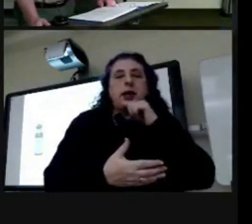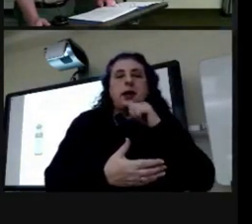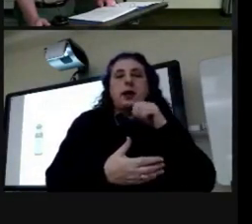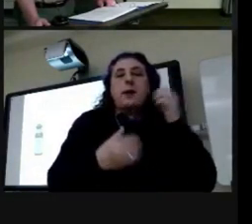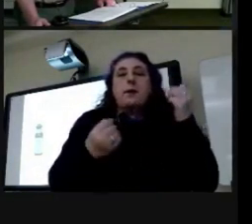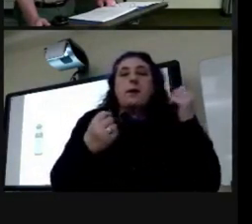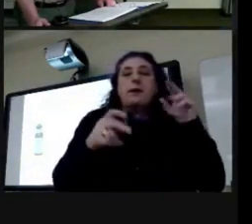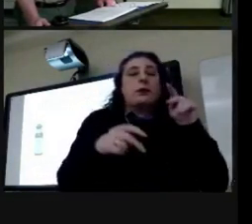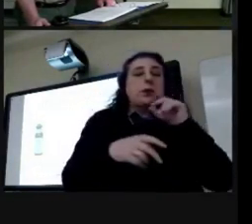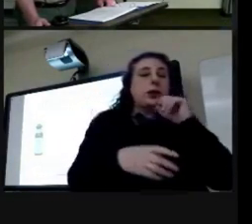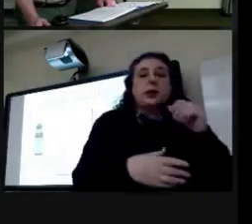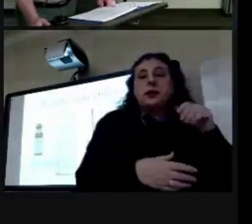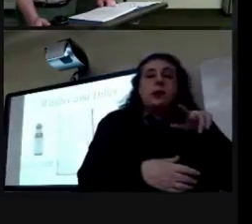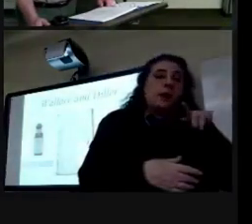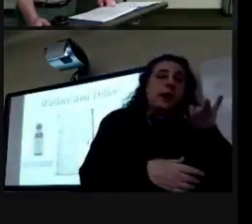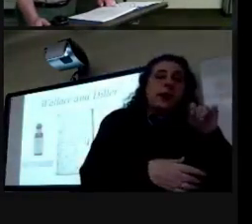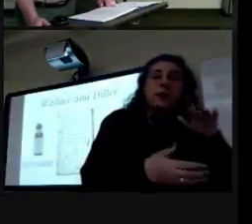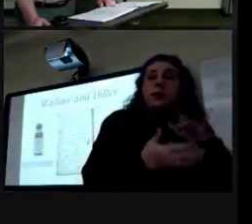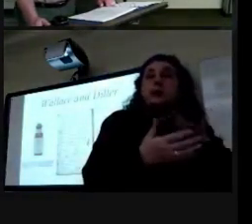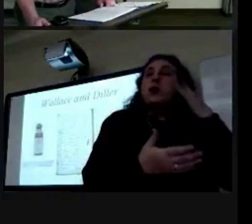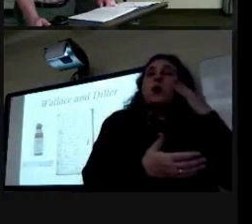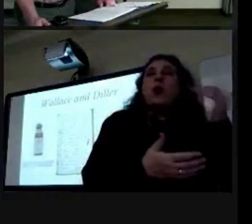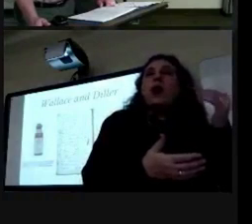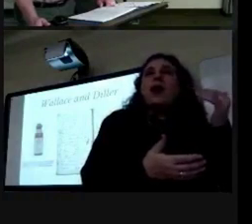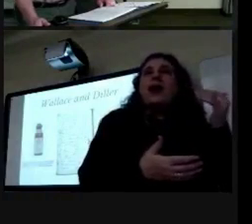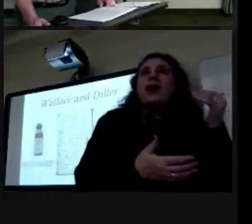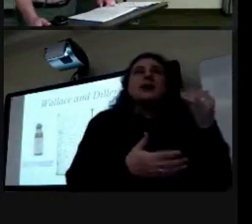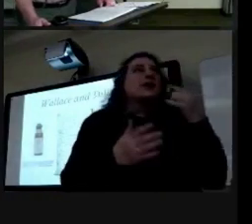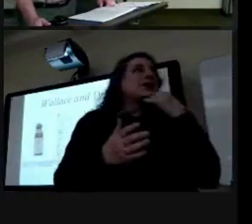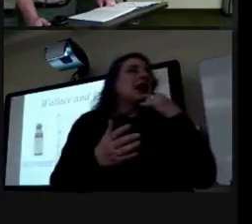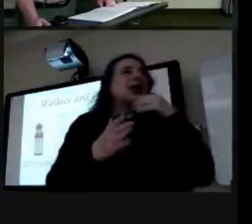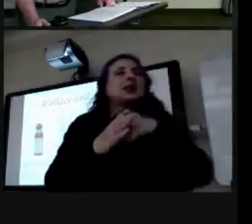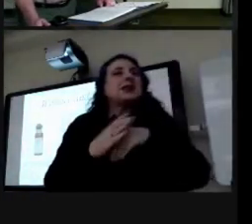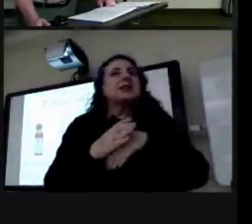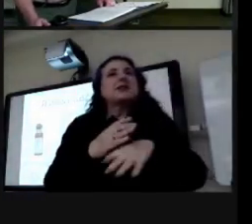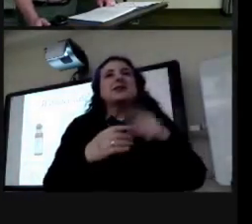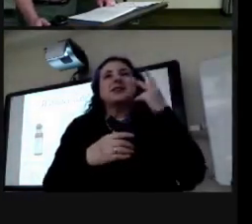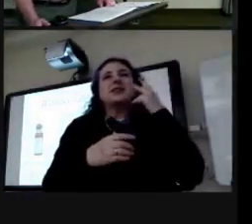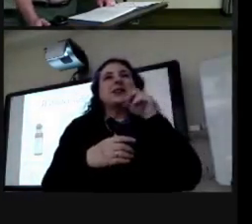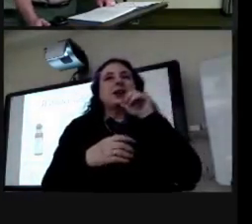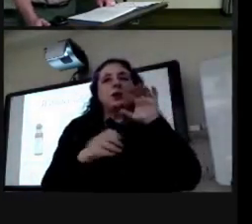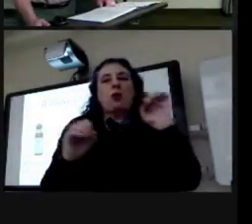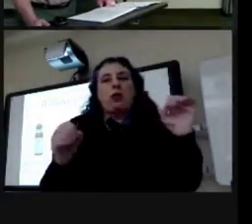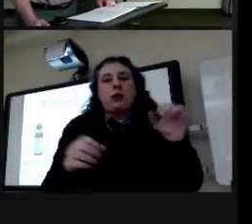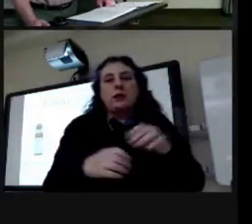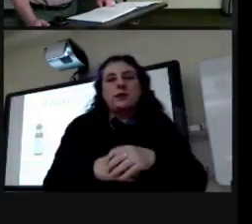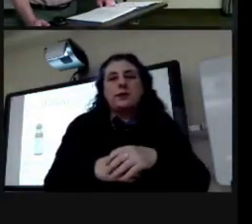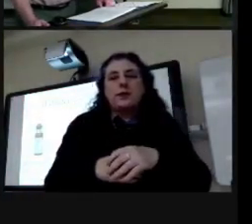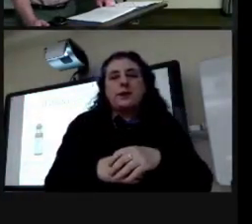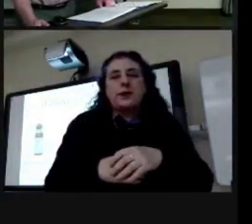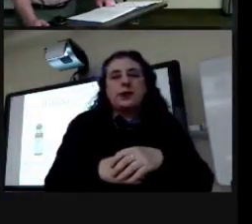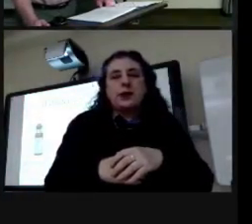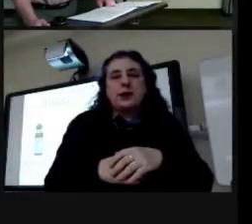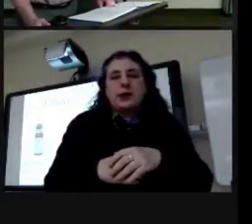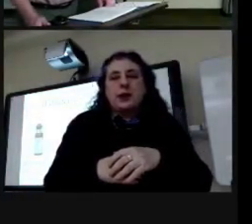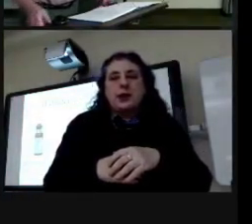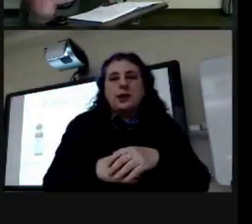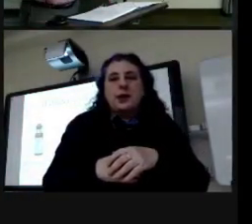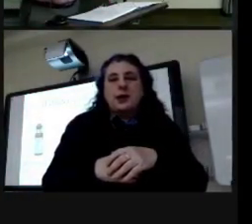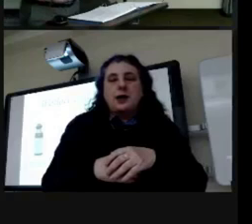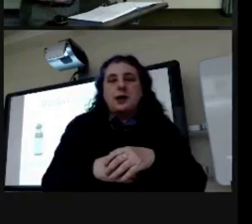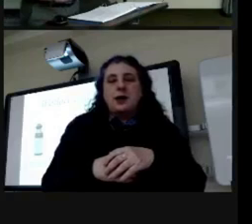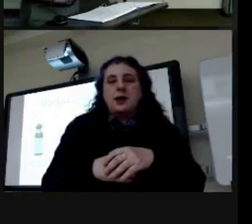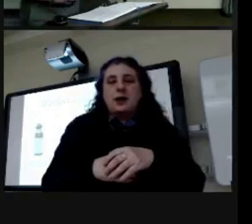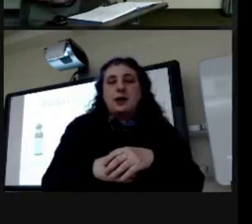and if you did that customers might see that they didn't do anything um but